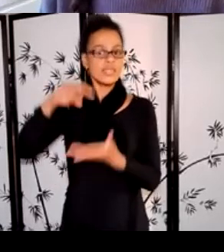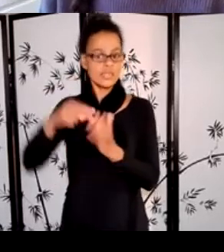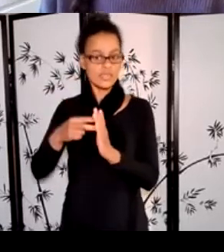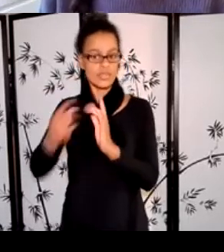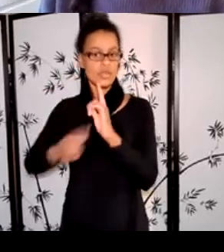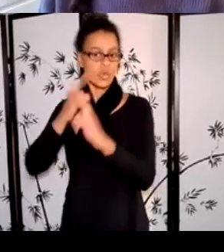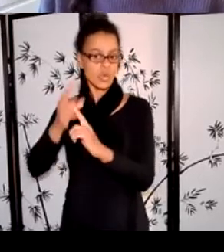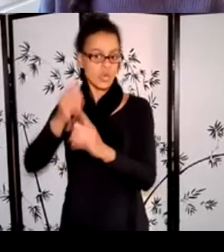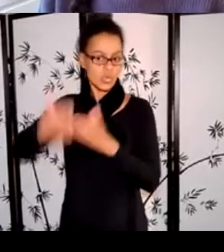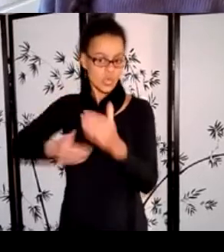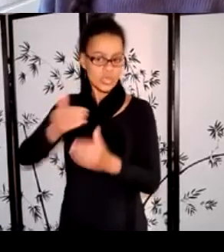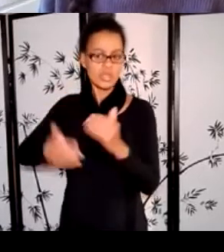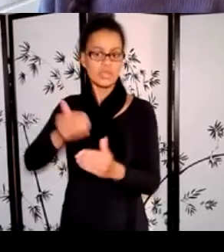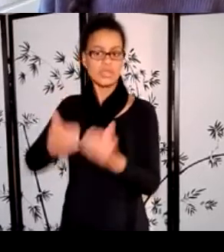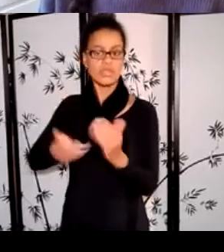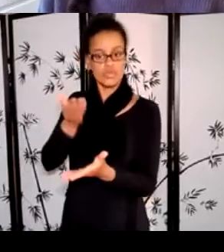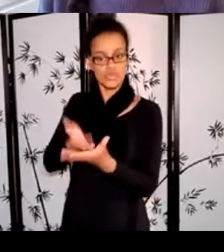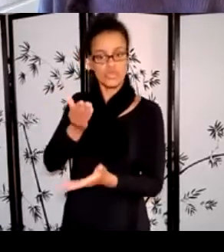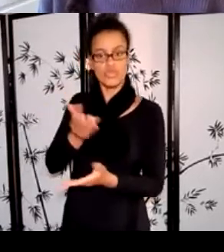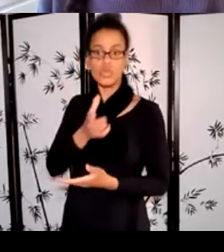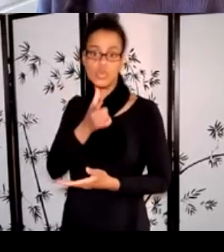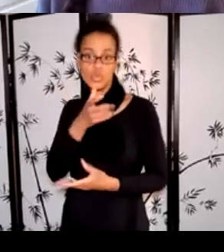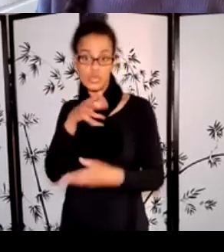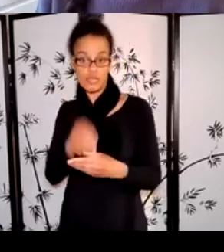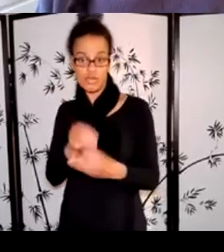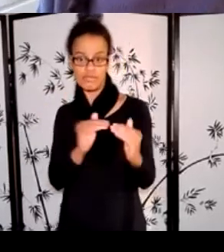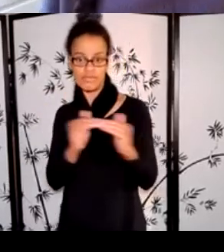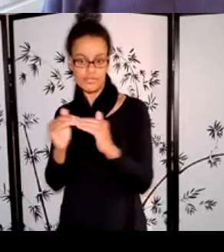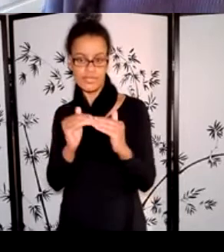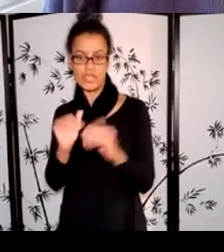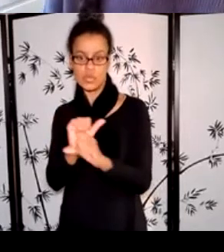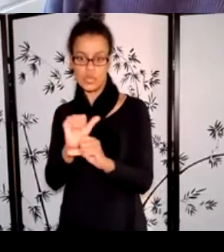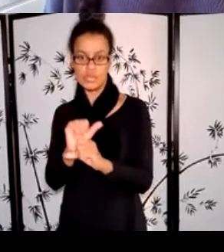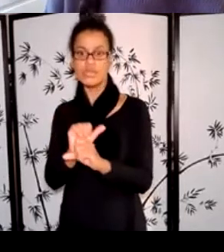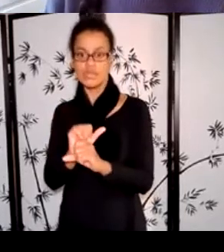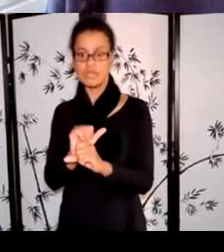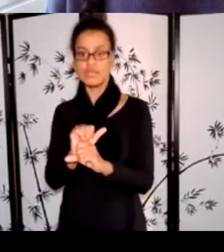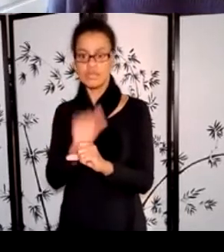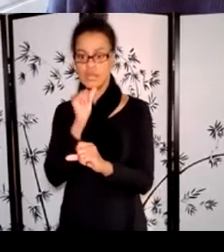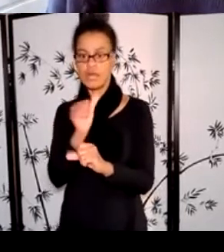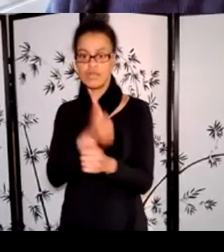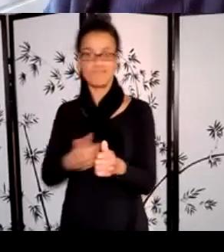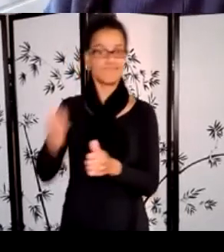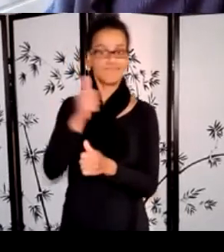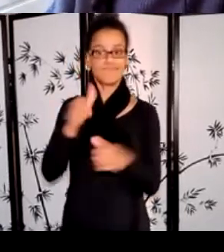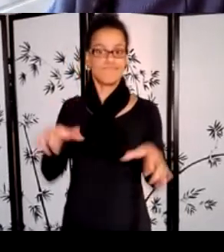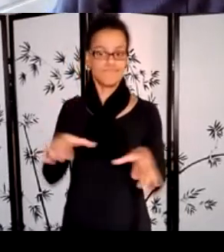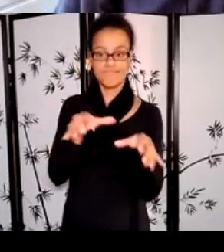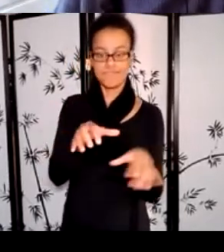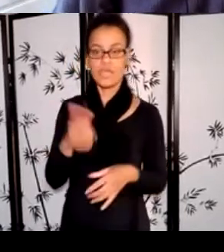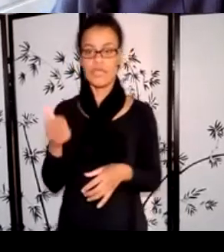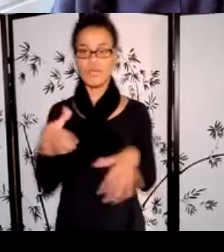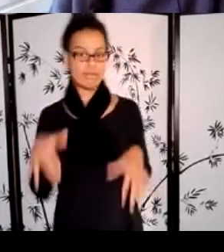have equal and shared ownership and accountability for the vision, success, and completion of their proposed project.